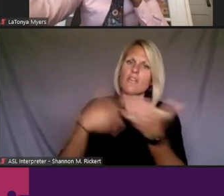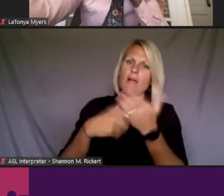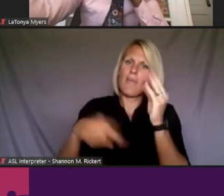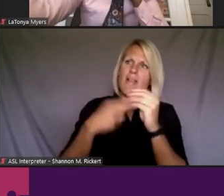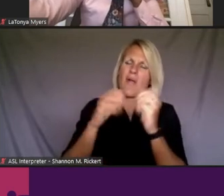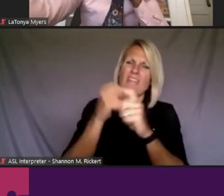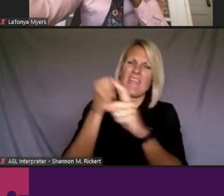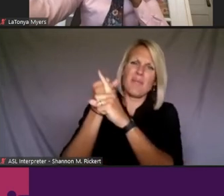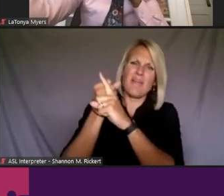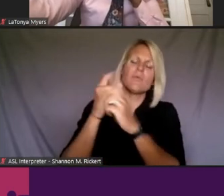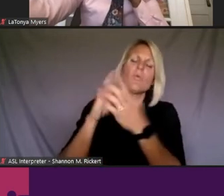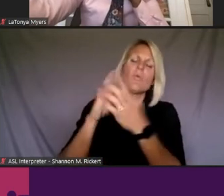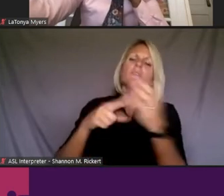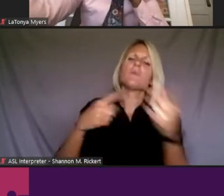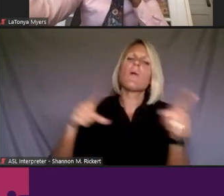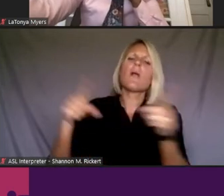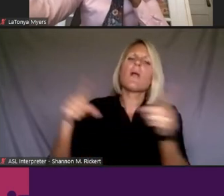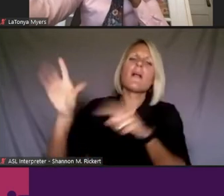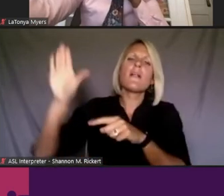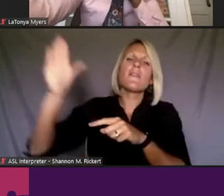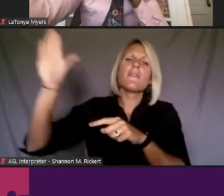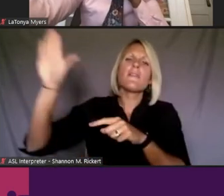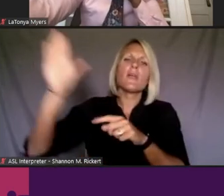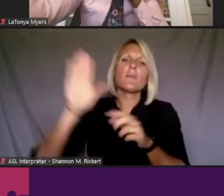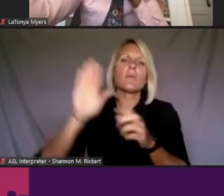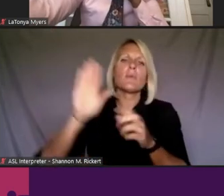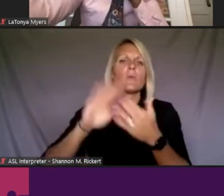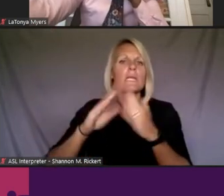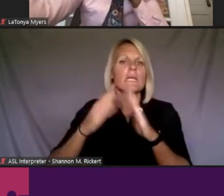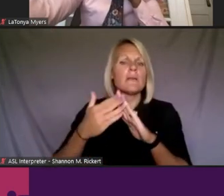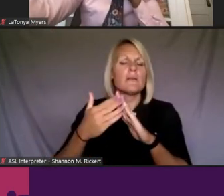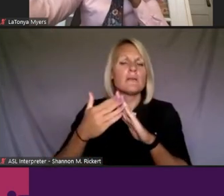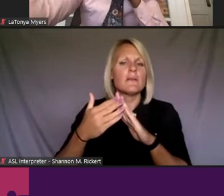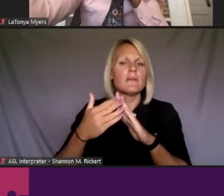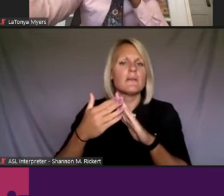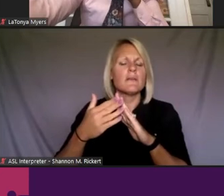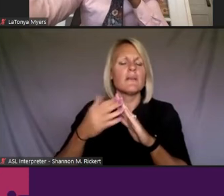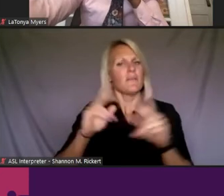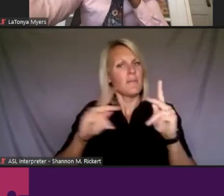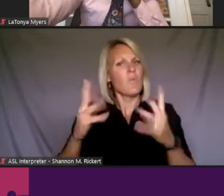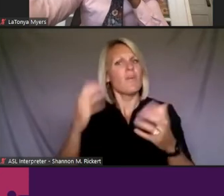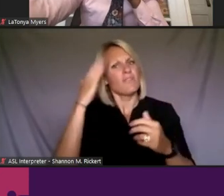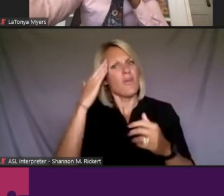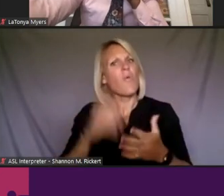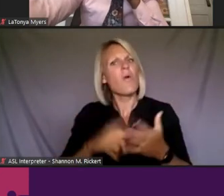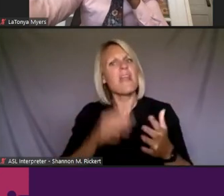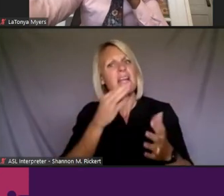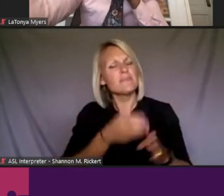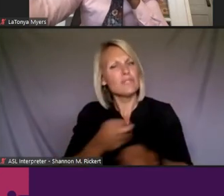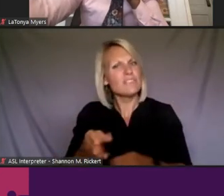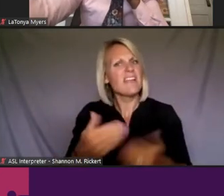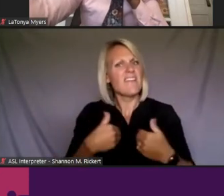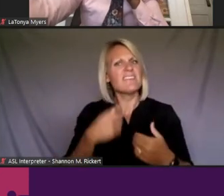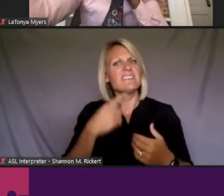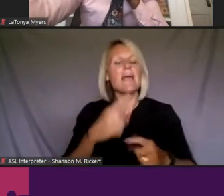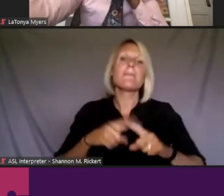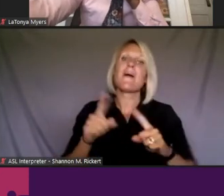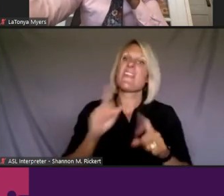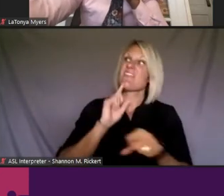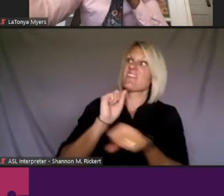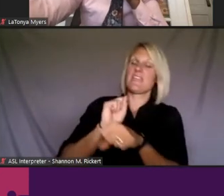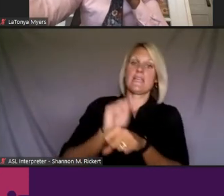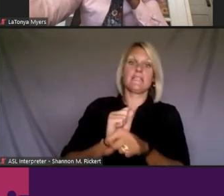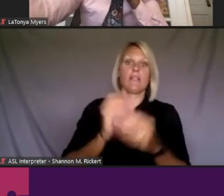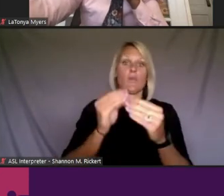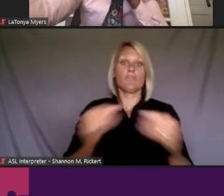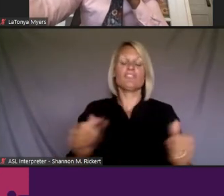People are, are interested in hearing what experts have to say, but that many of the solutions actually exist in the community and in people